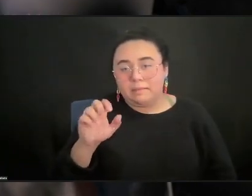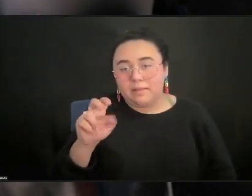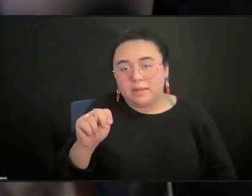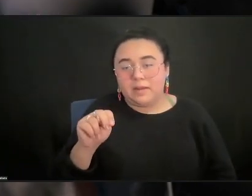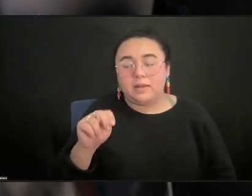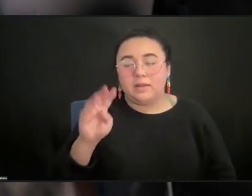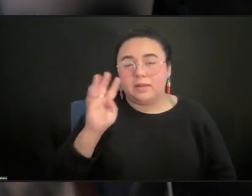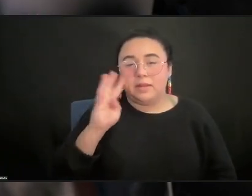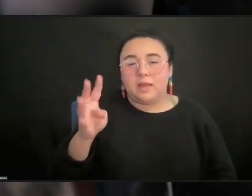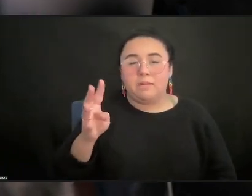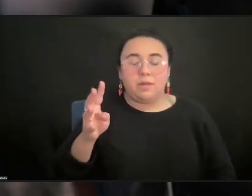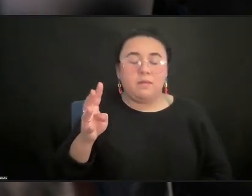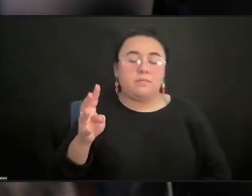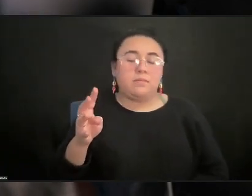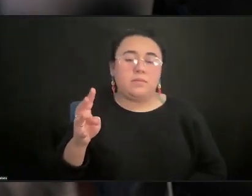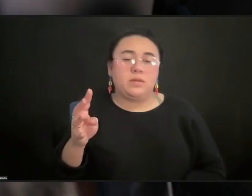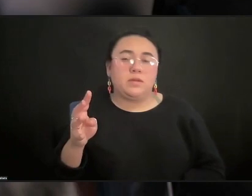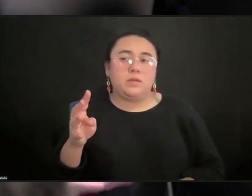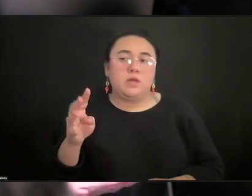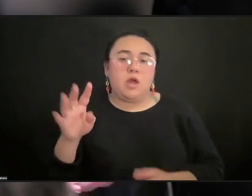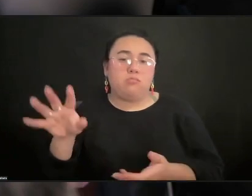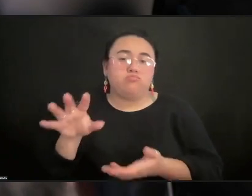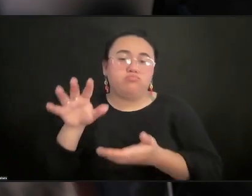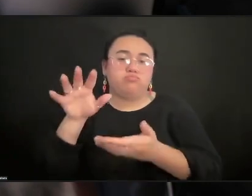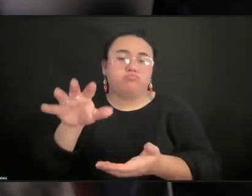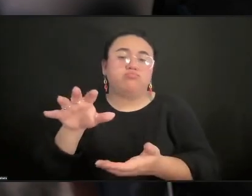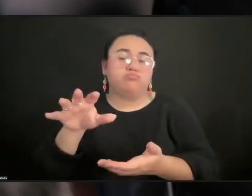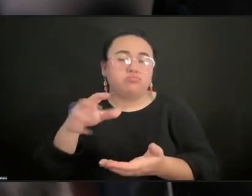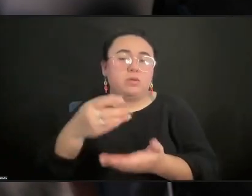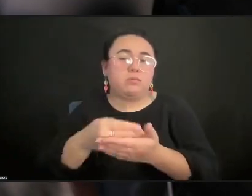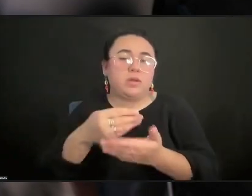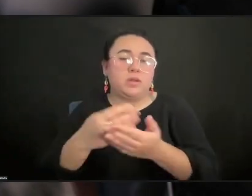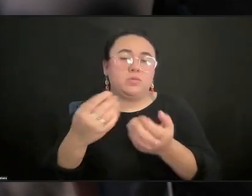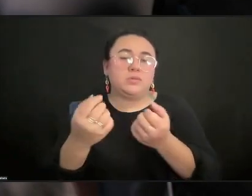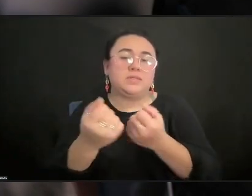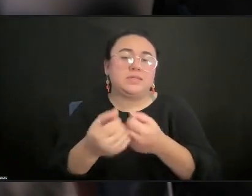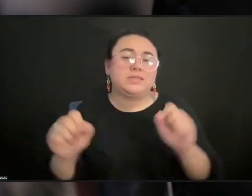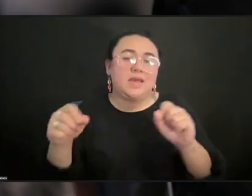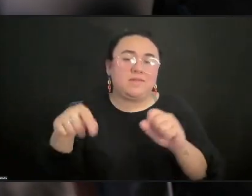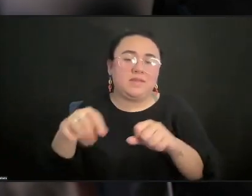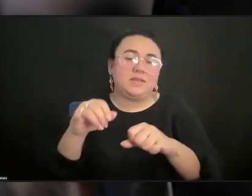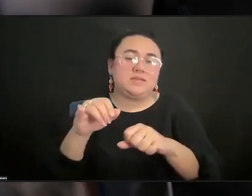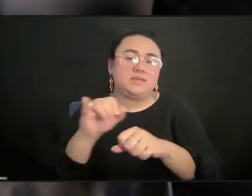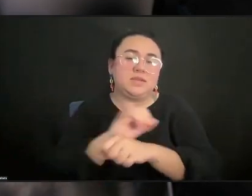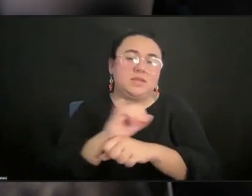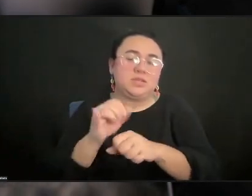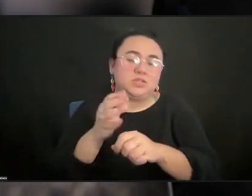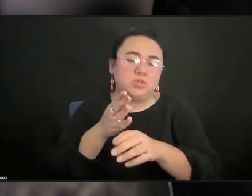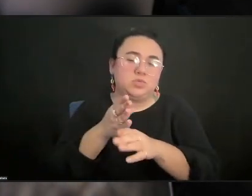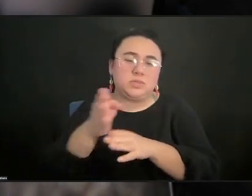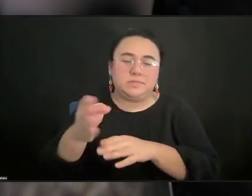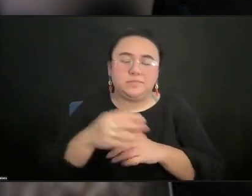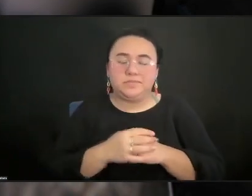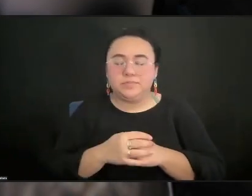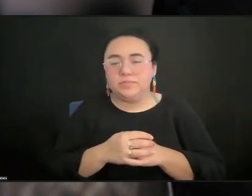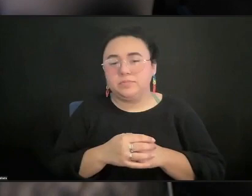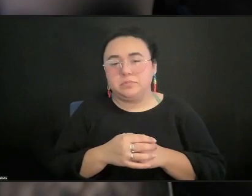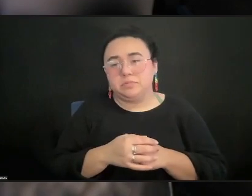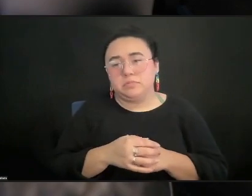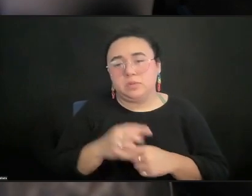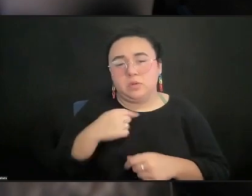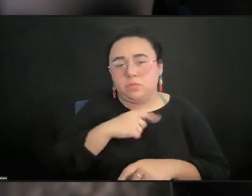huge amounts of money to basically save the industry, or to try to save the industry. And that can't be denied. It